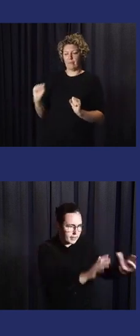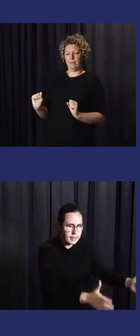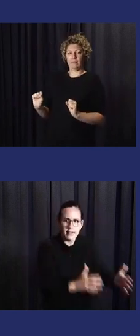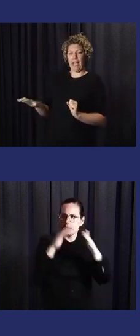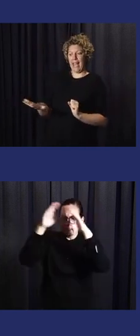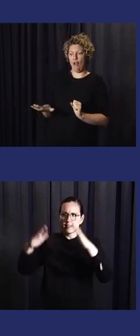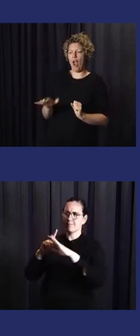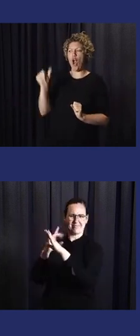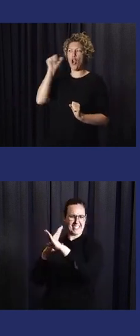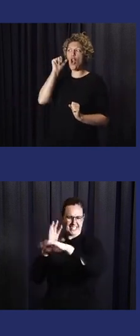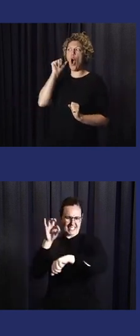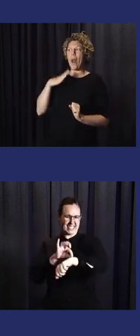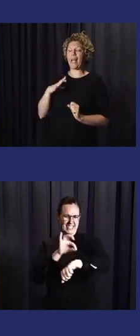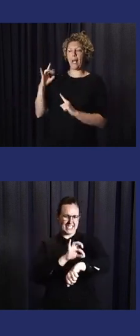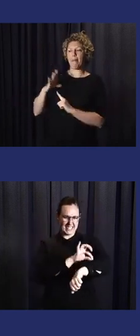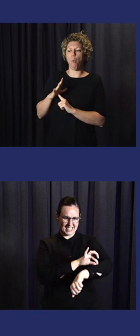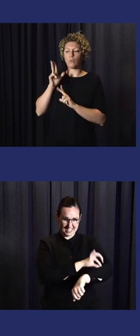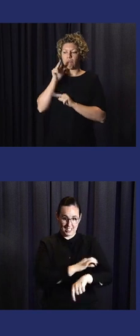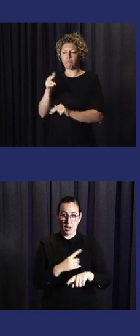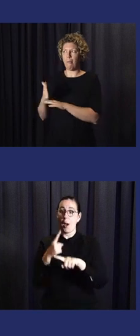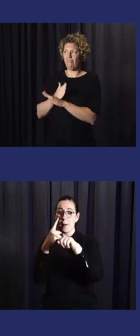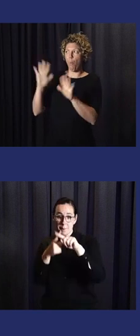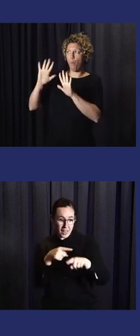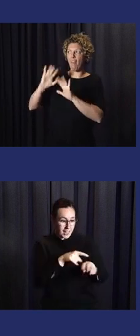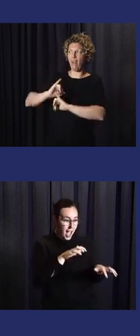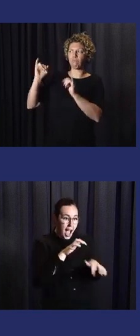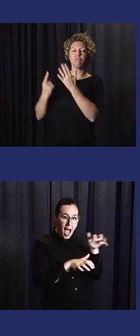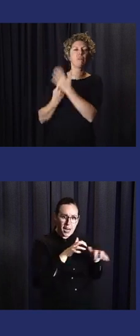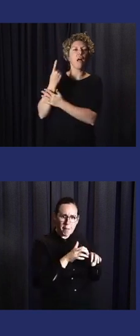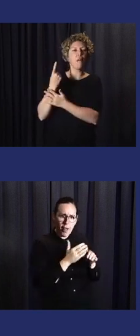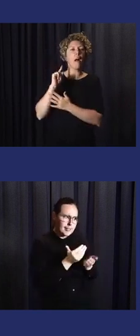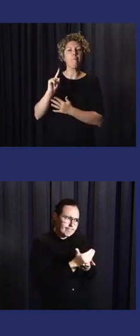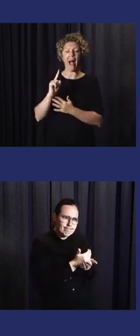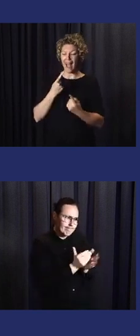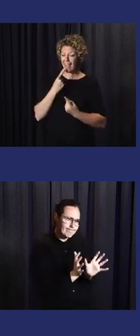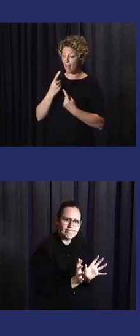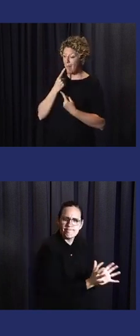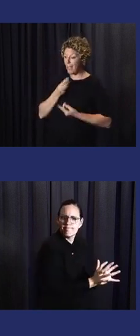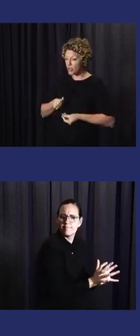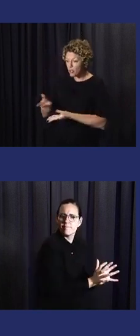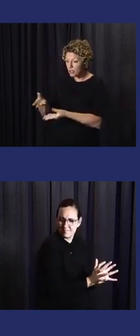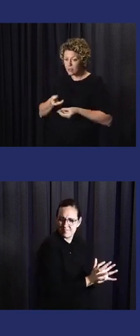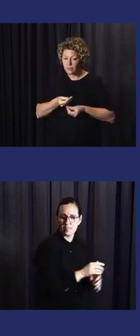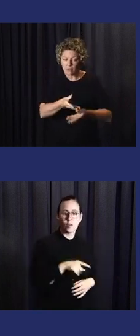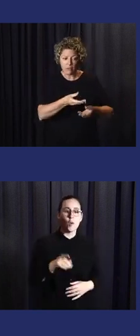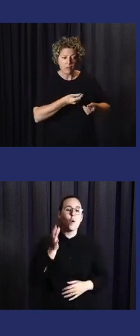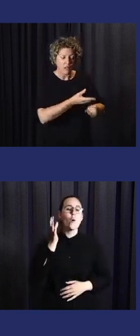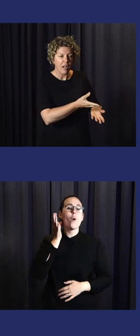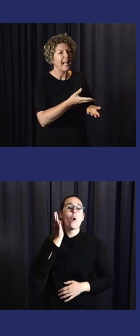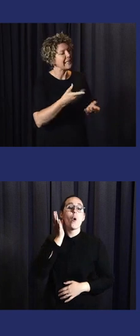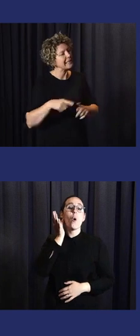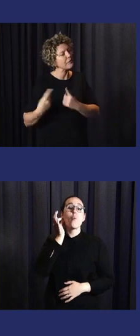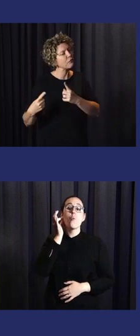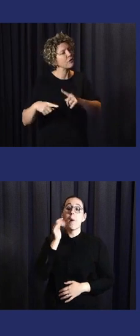me, I think it's that. It depends on the community. So, it's important about not just one piece of information,